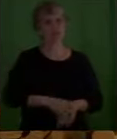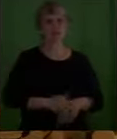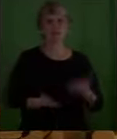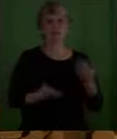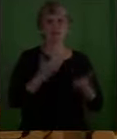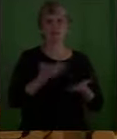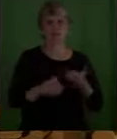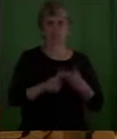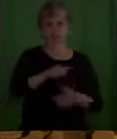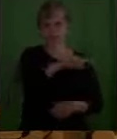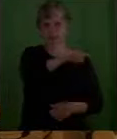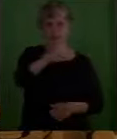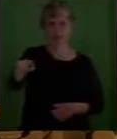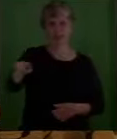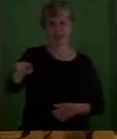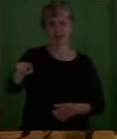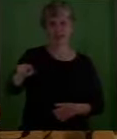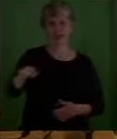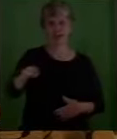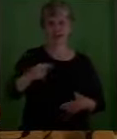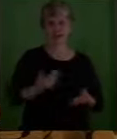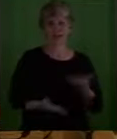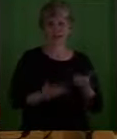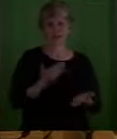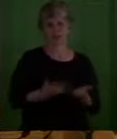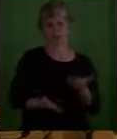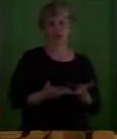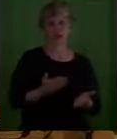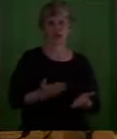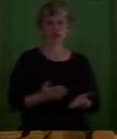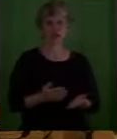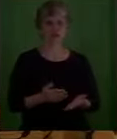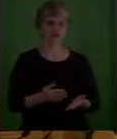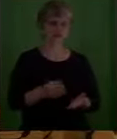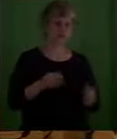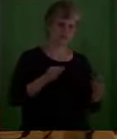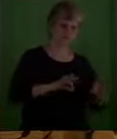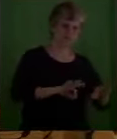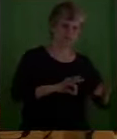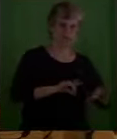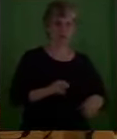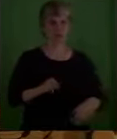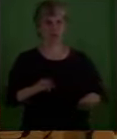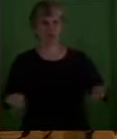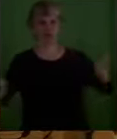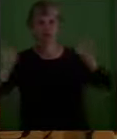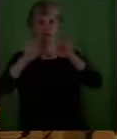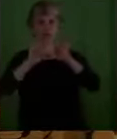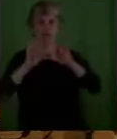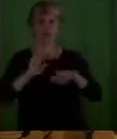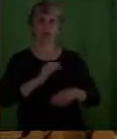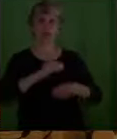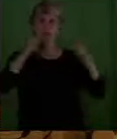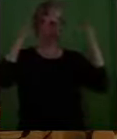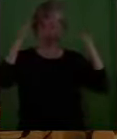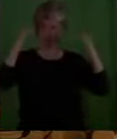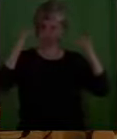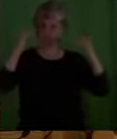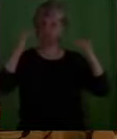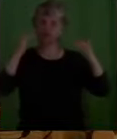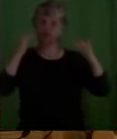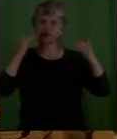whether trivial or severe, our hopes are inadequate